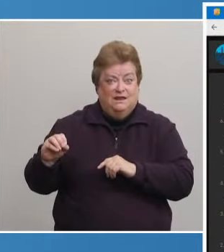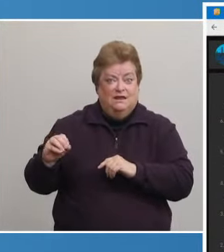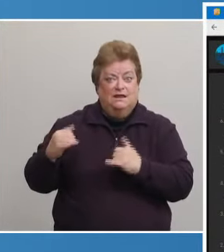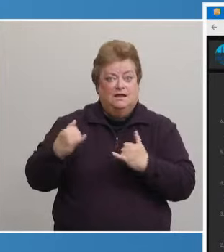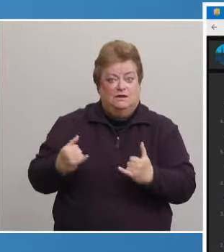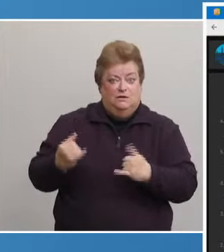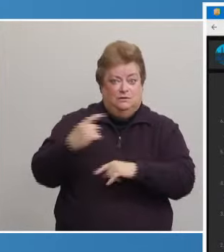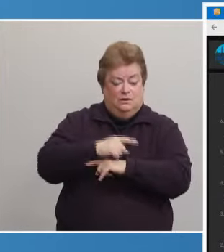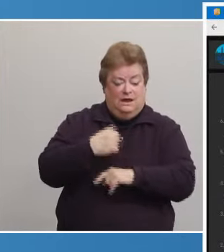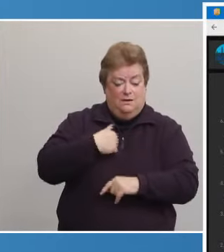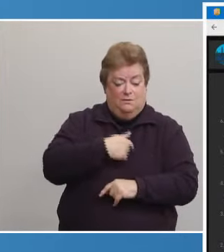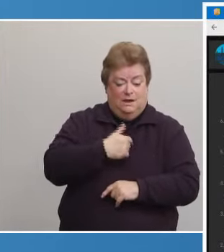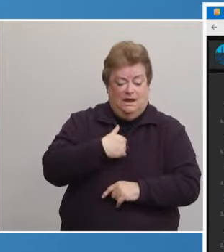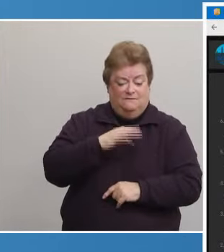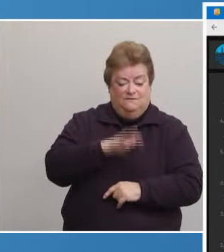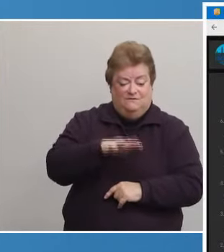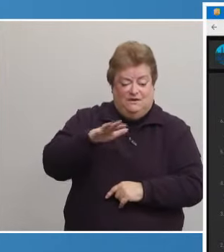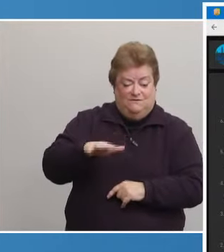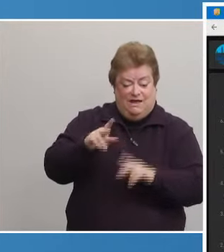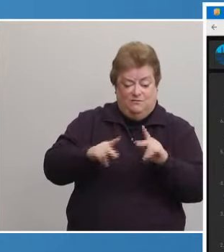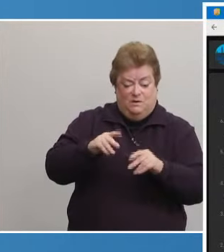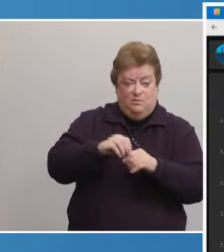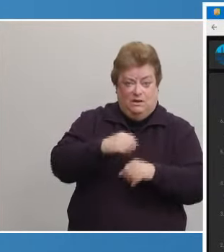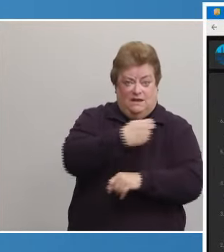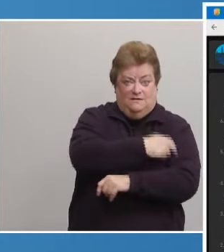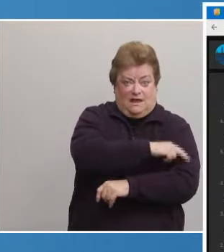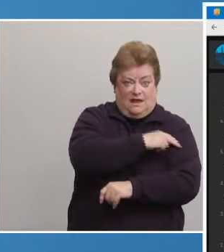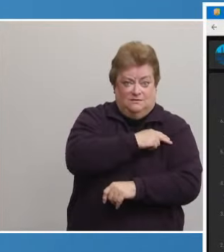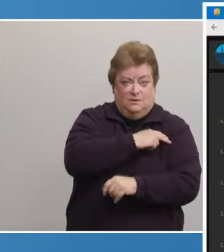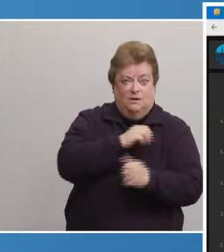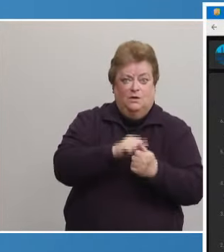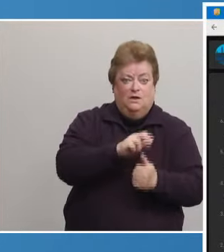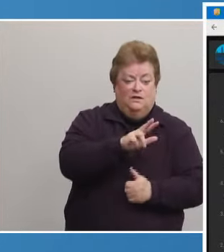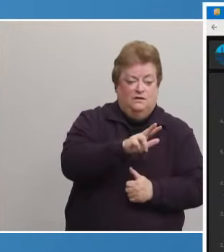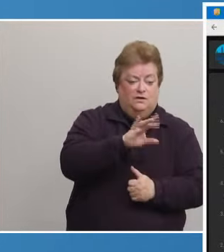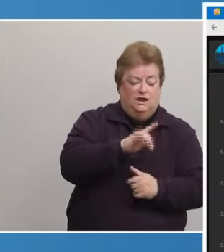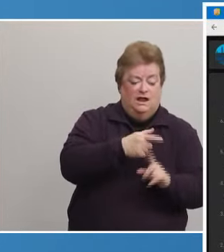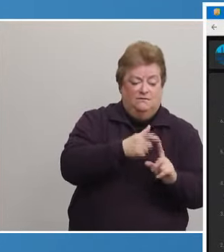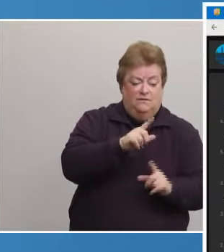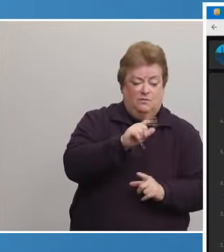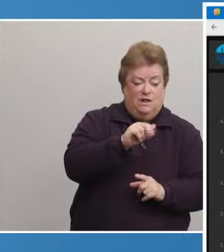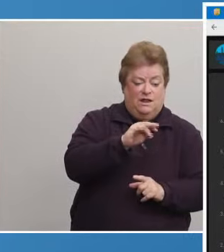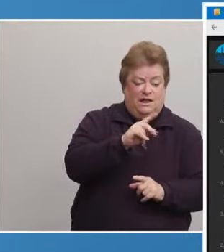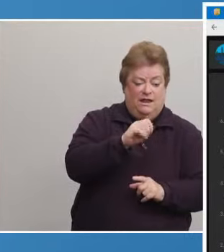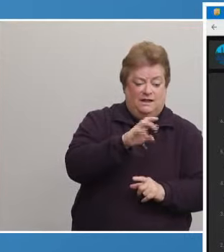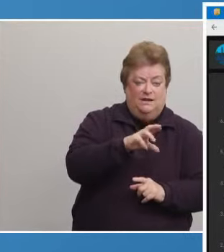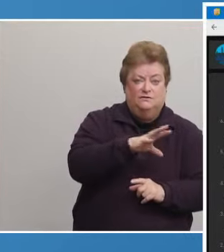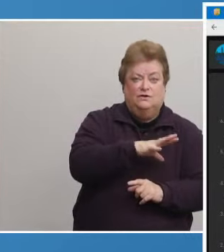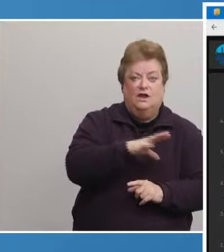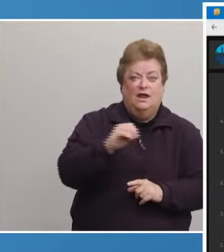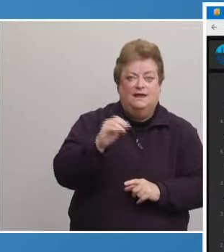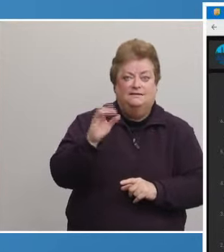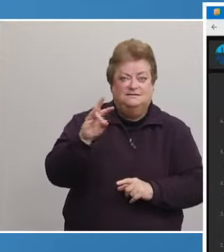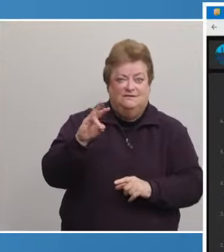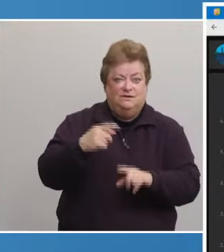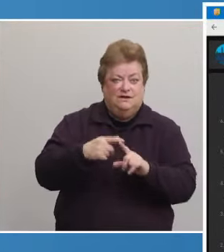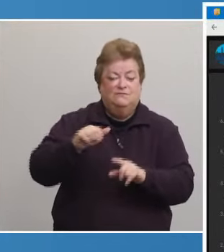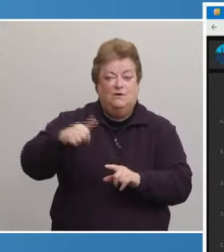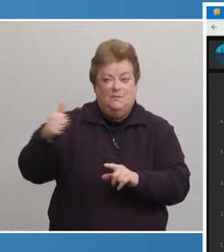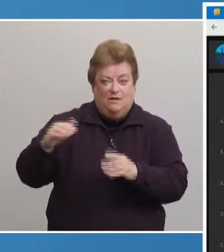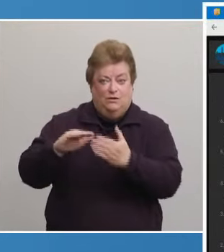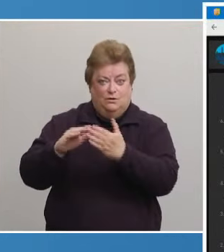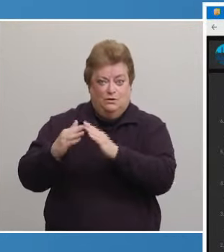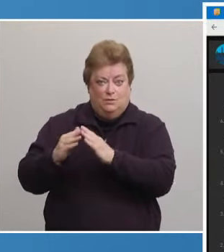are reporting 55 patients hospitalized with 38 from Lancaster County and 17 from other communities.